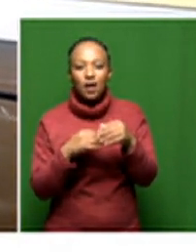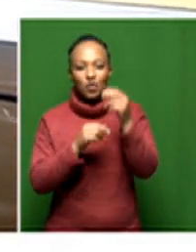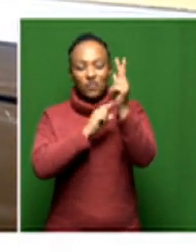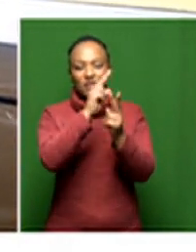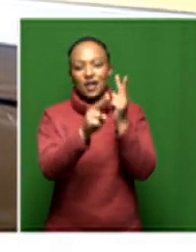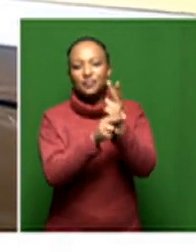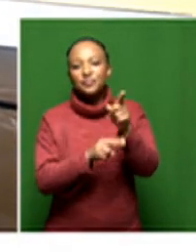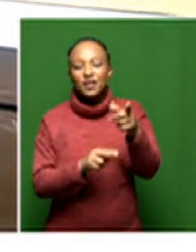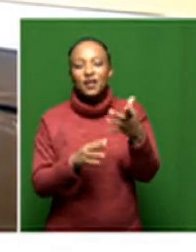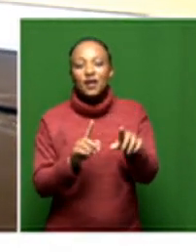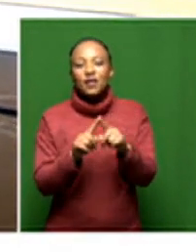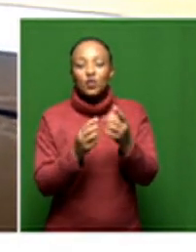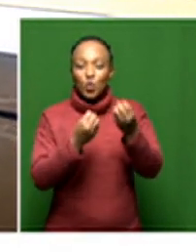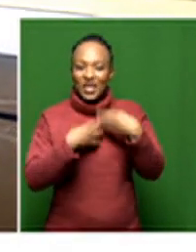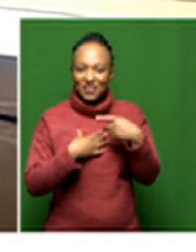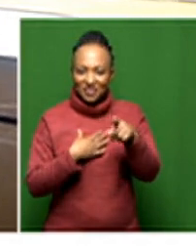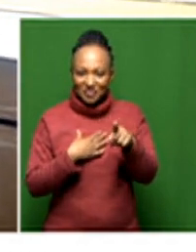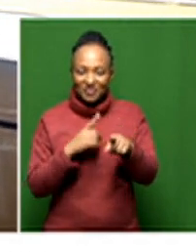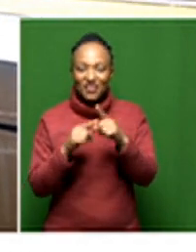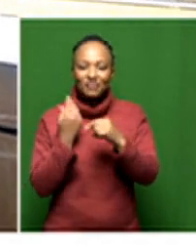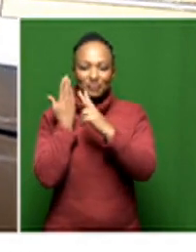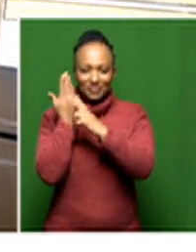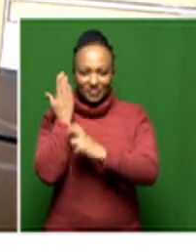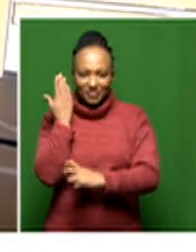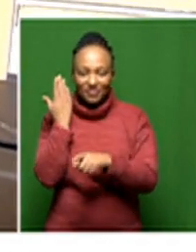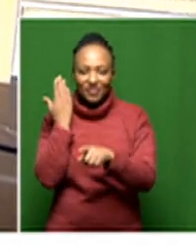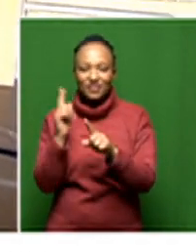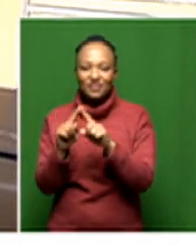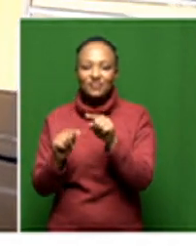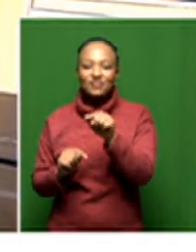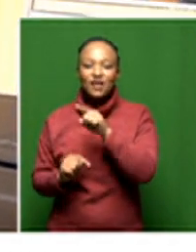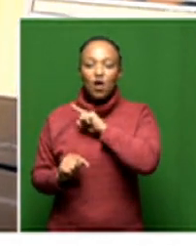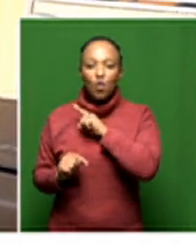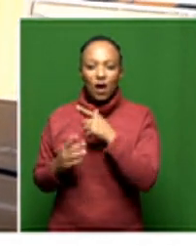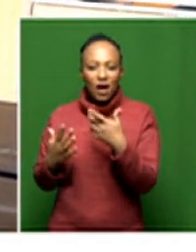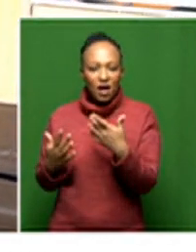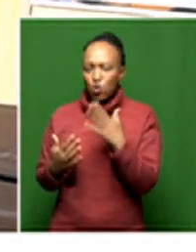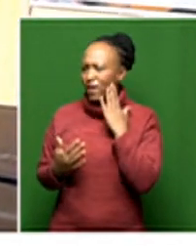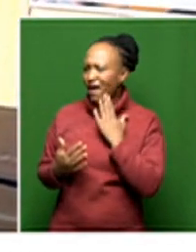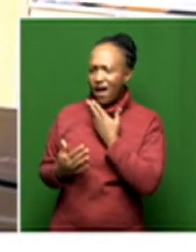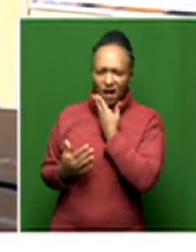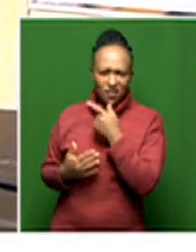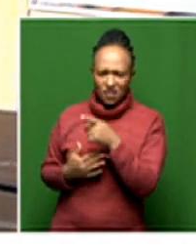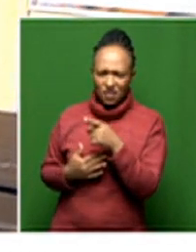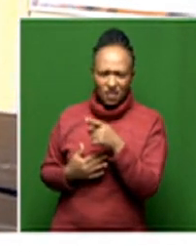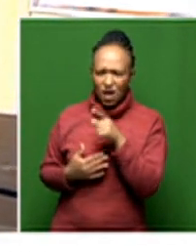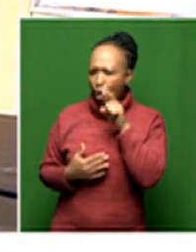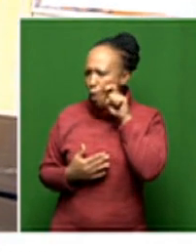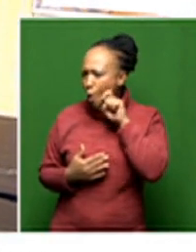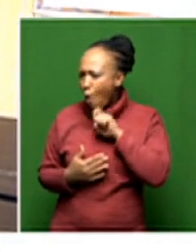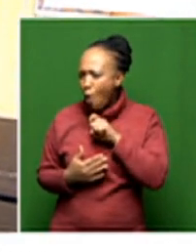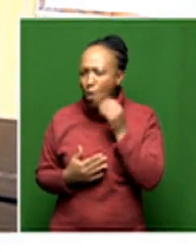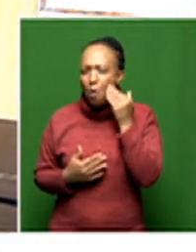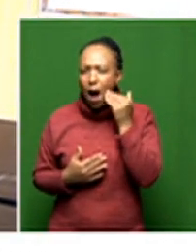know when when still when one thinks about archaeology for example um not to be unkind but you think of old white